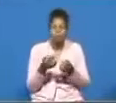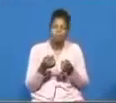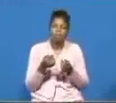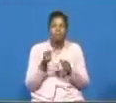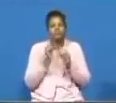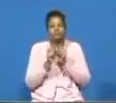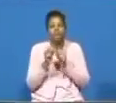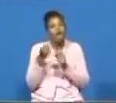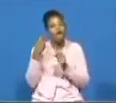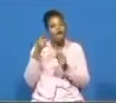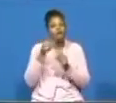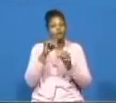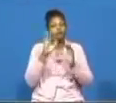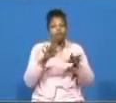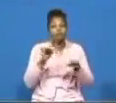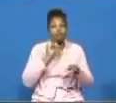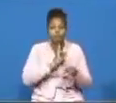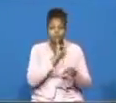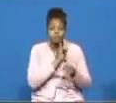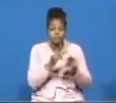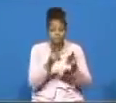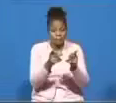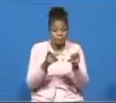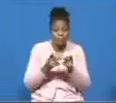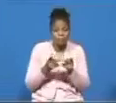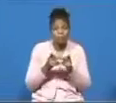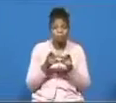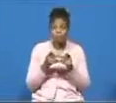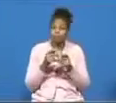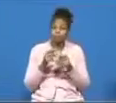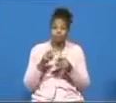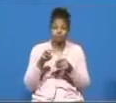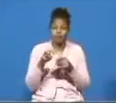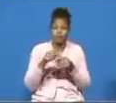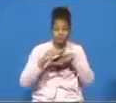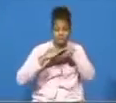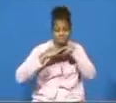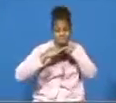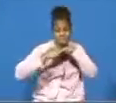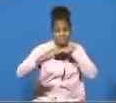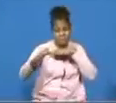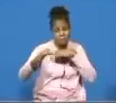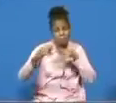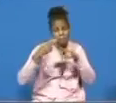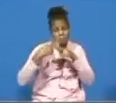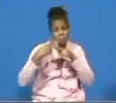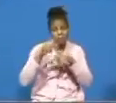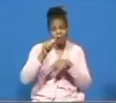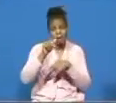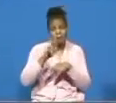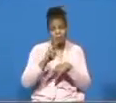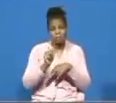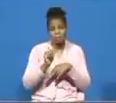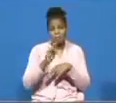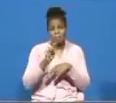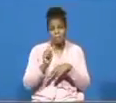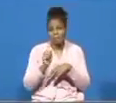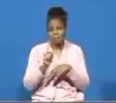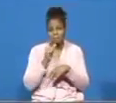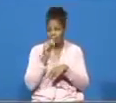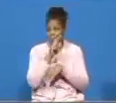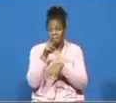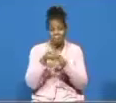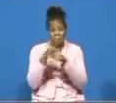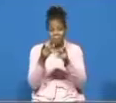they were traveling through that a plane barren plane called araban was no ordinary place